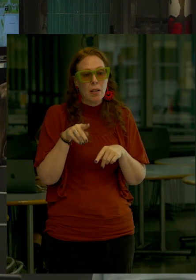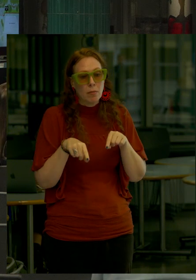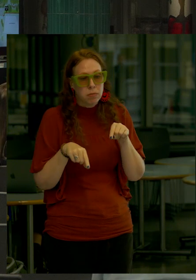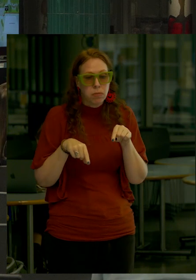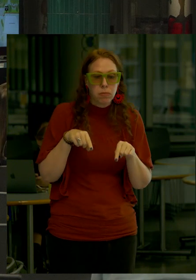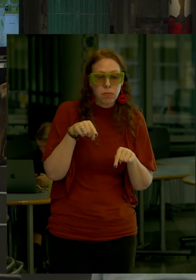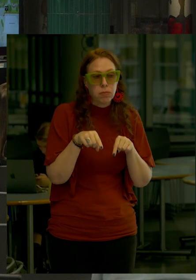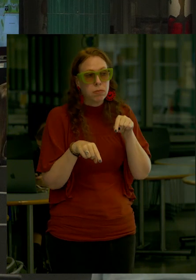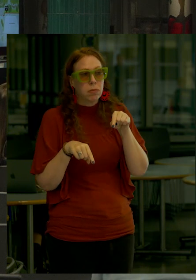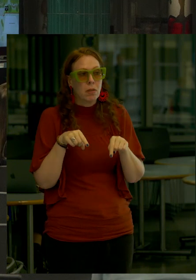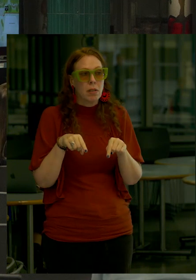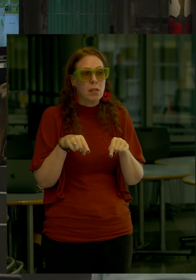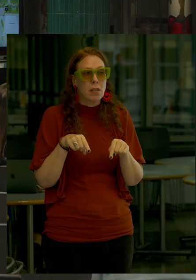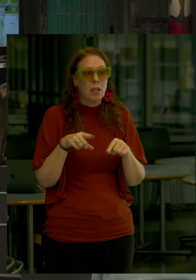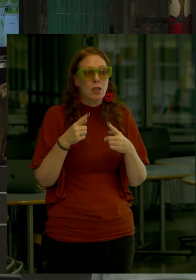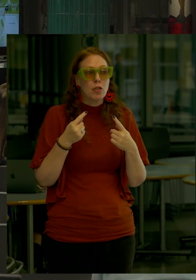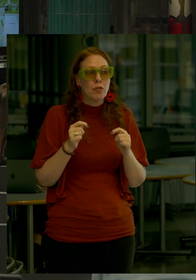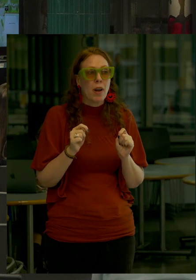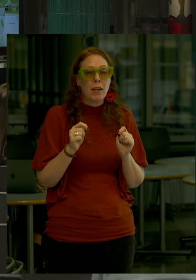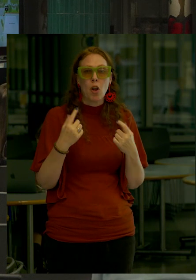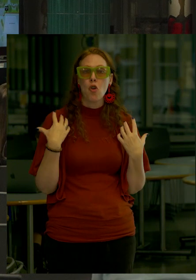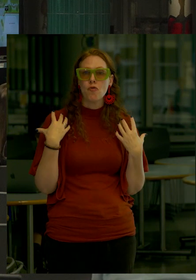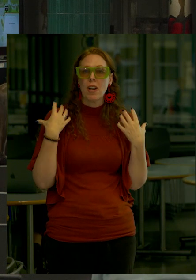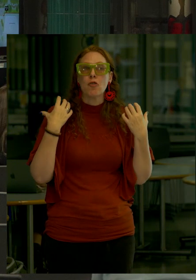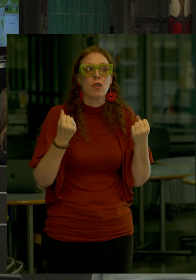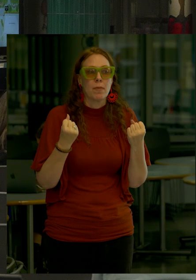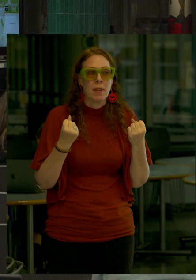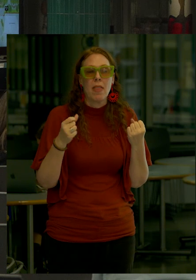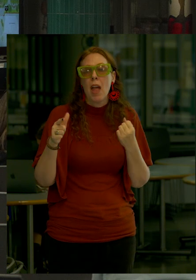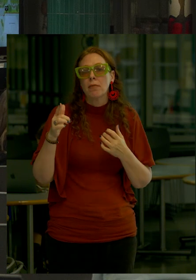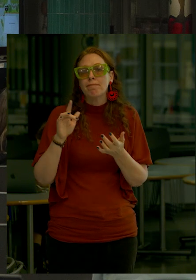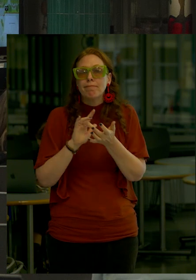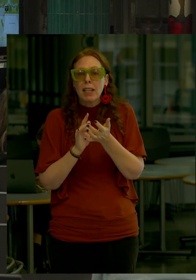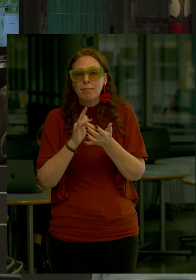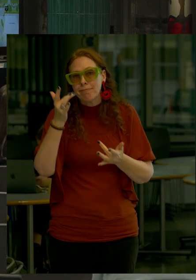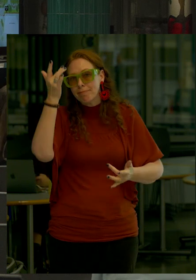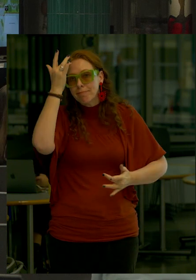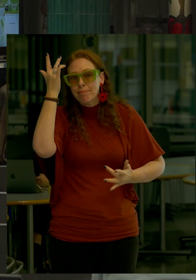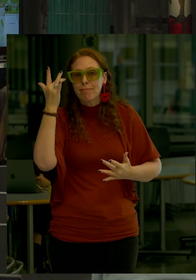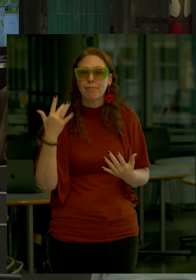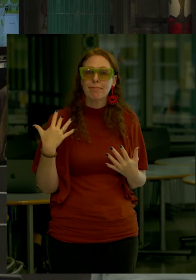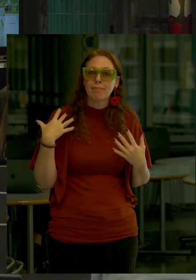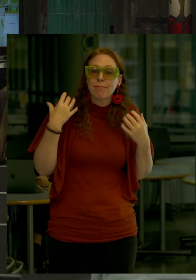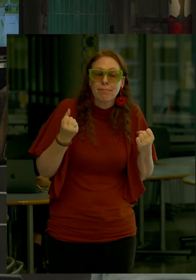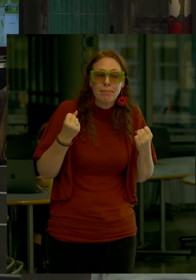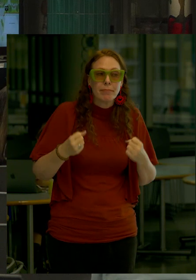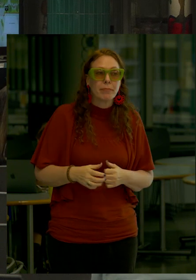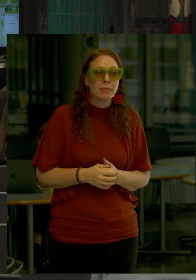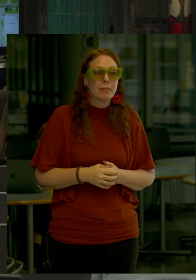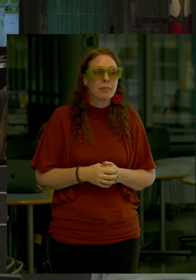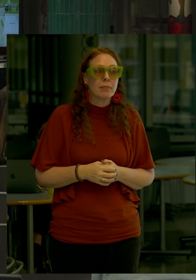walking around They are actually trying to recuperate from their medical illness conditions And